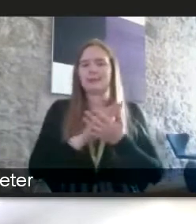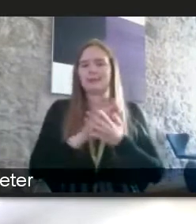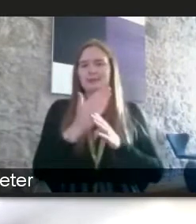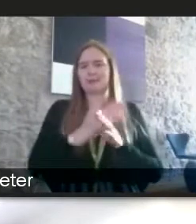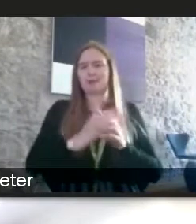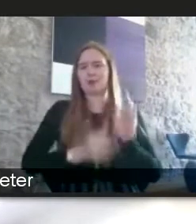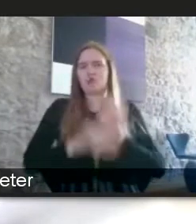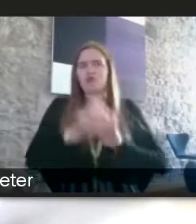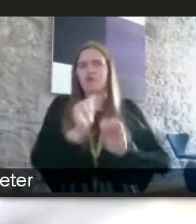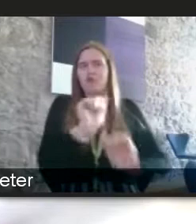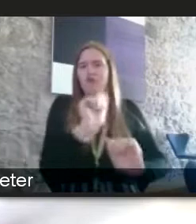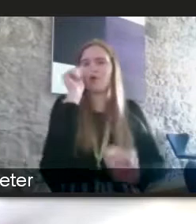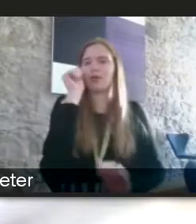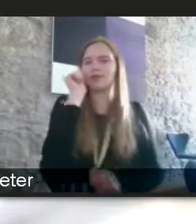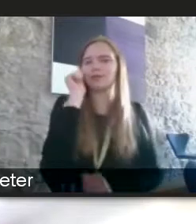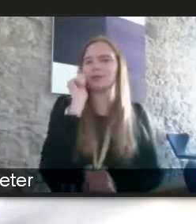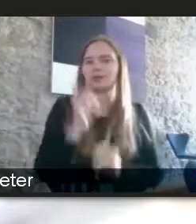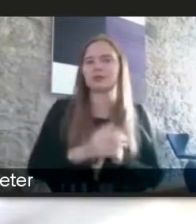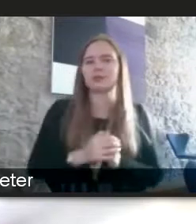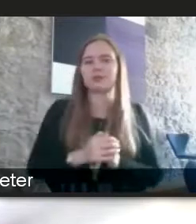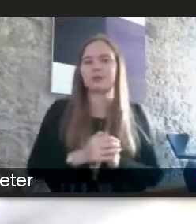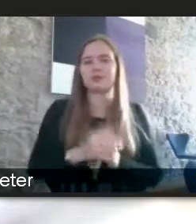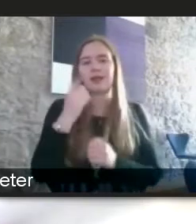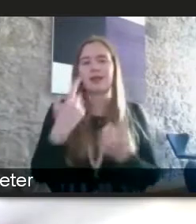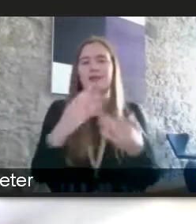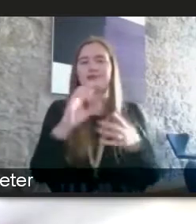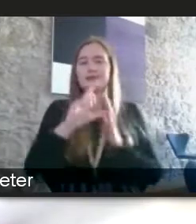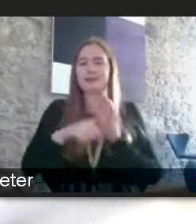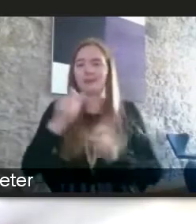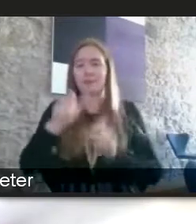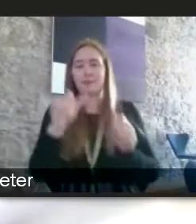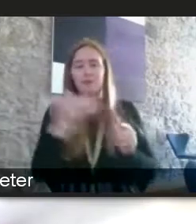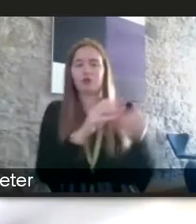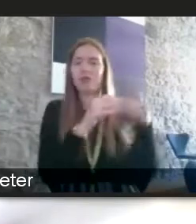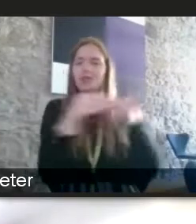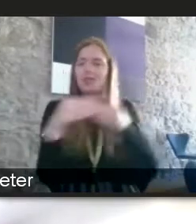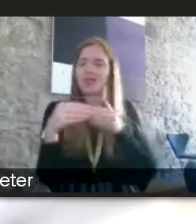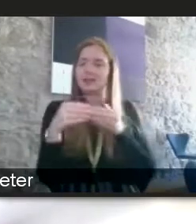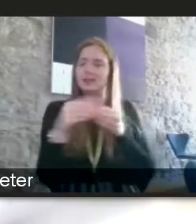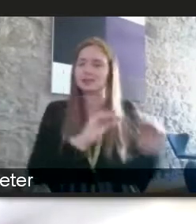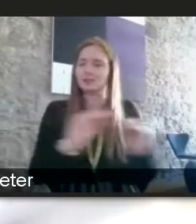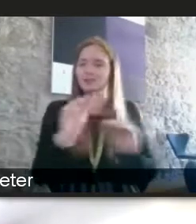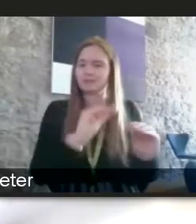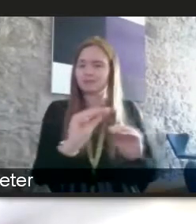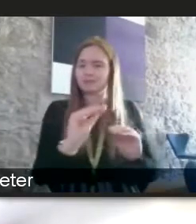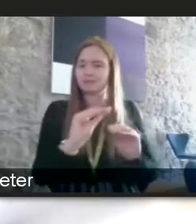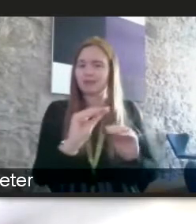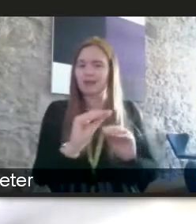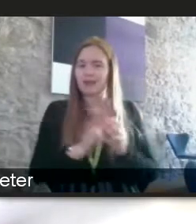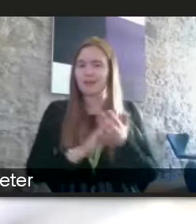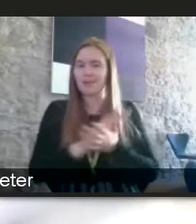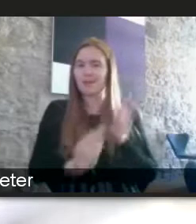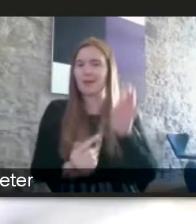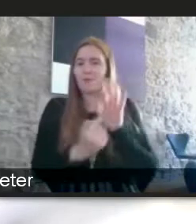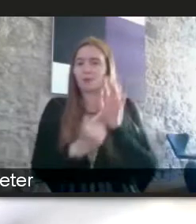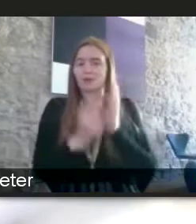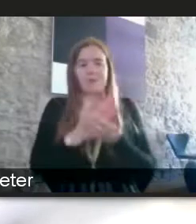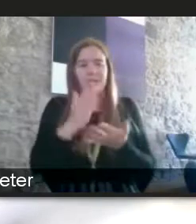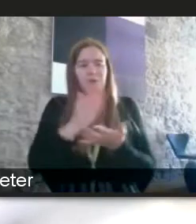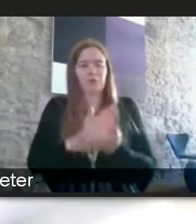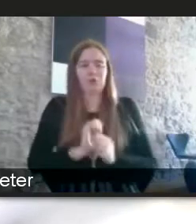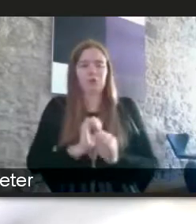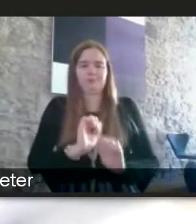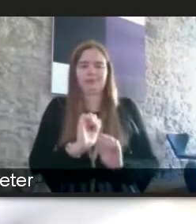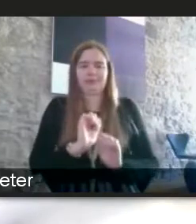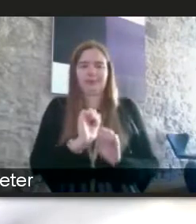and um and that i think being led by disabled people and civil persons organizations is it's going to be really important to ensure it's actually fit